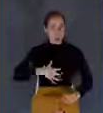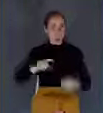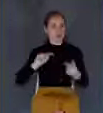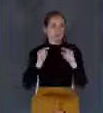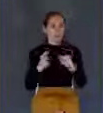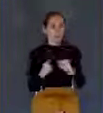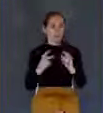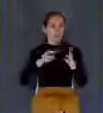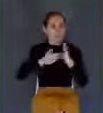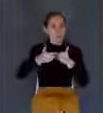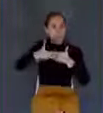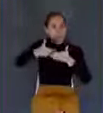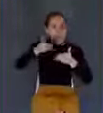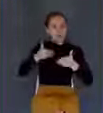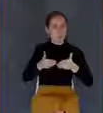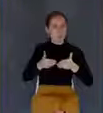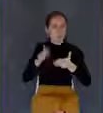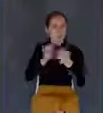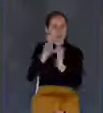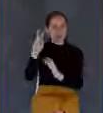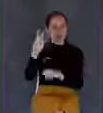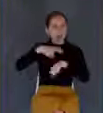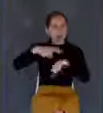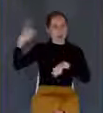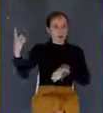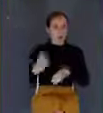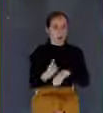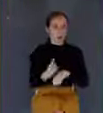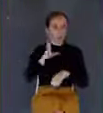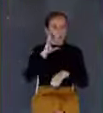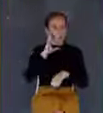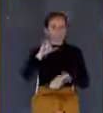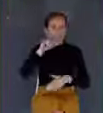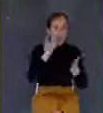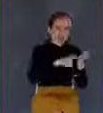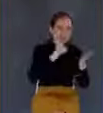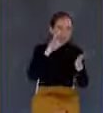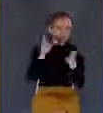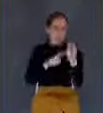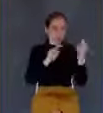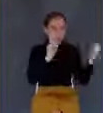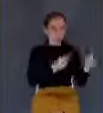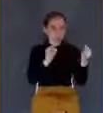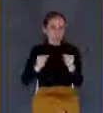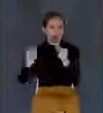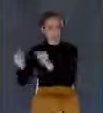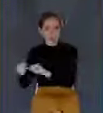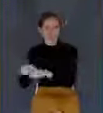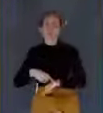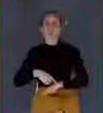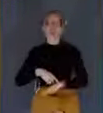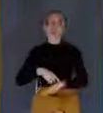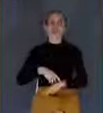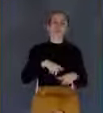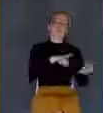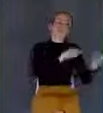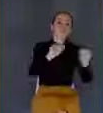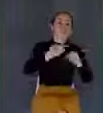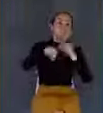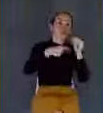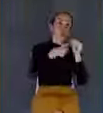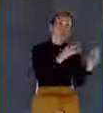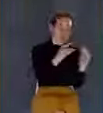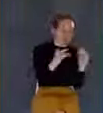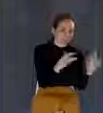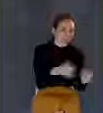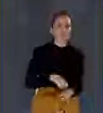of the Lord Jesus. False Christ, wars and rumors of wars, earthquakes and famine and trouble. There will